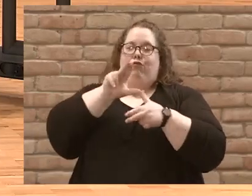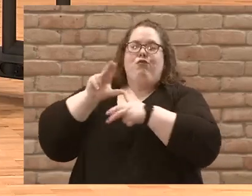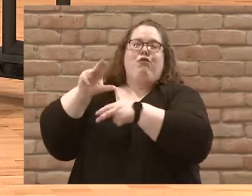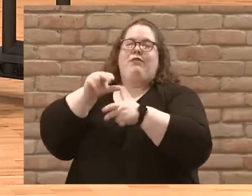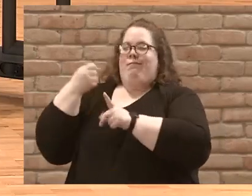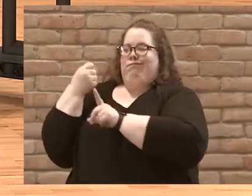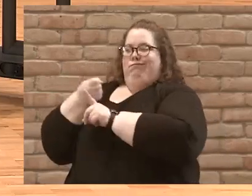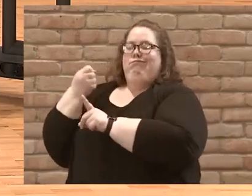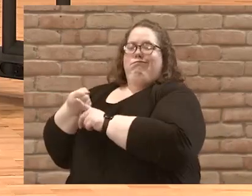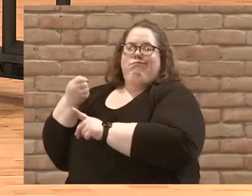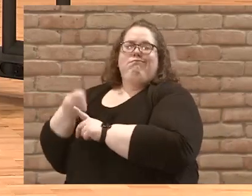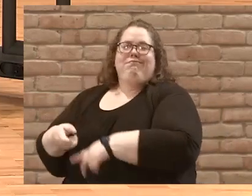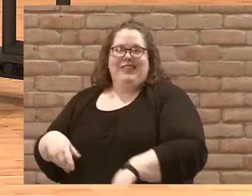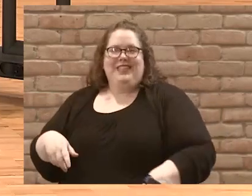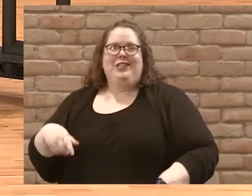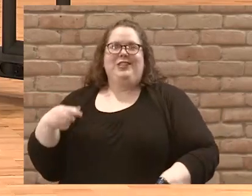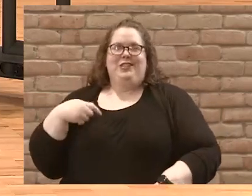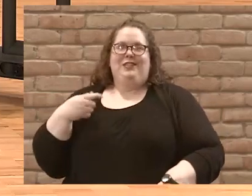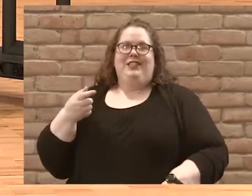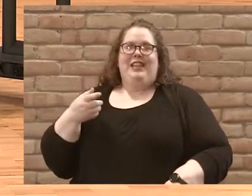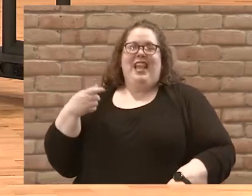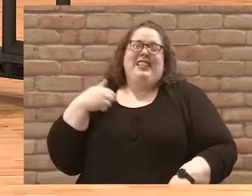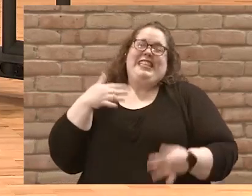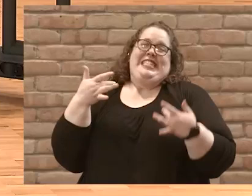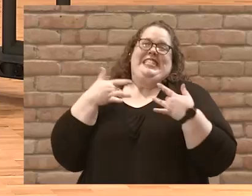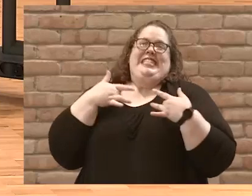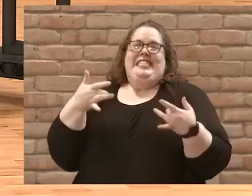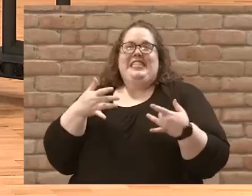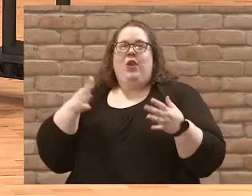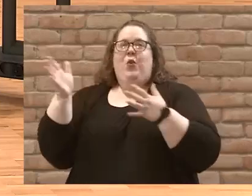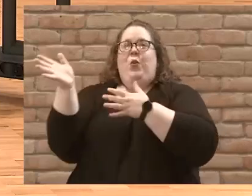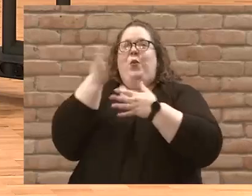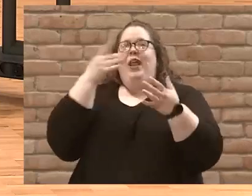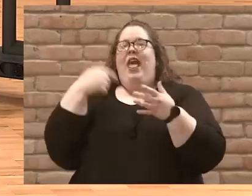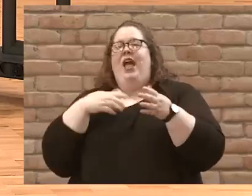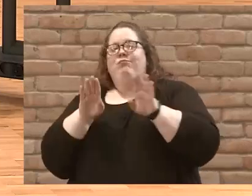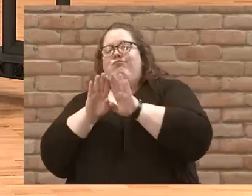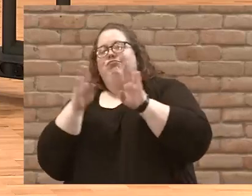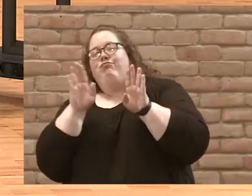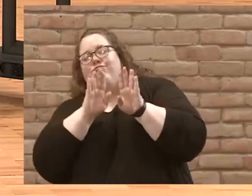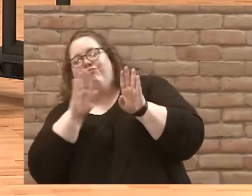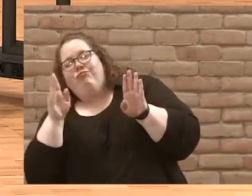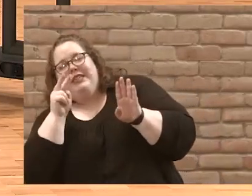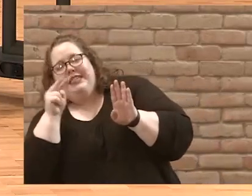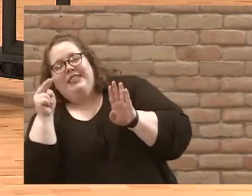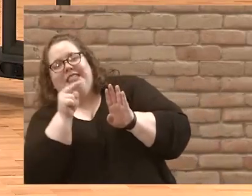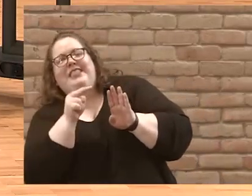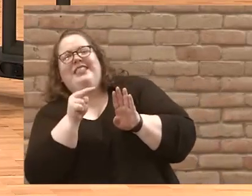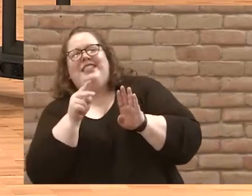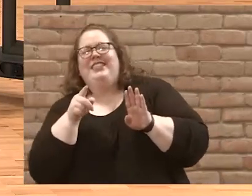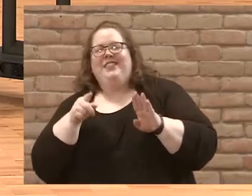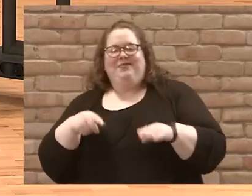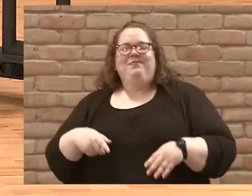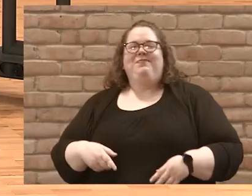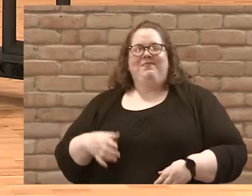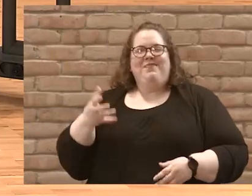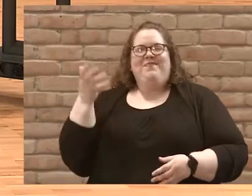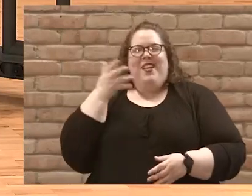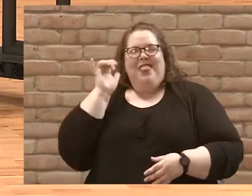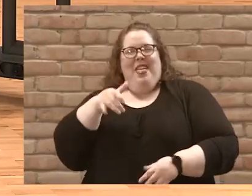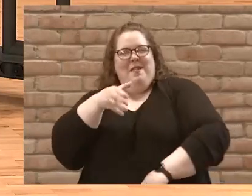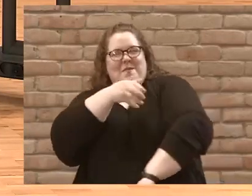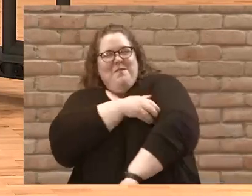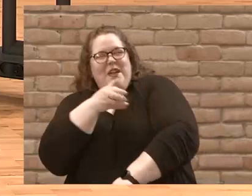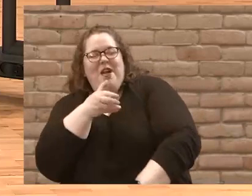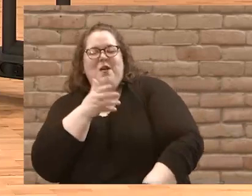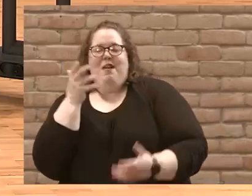a hard time that I would kind of open the door when the wind was going the right way and I could see what was going on. And the power of those hurricanes, it's magnificent.